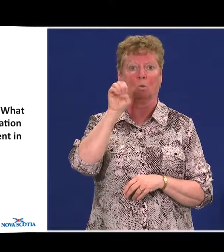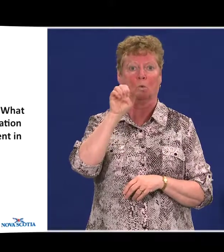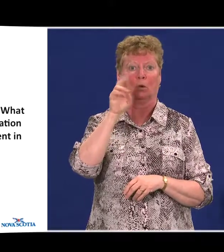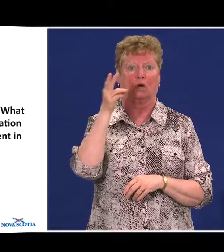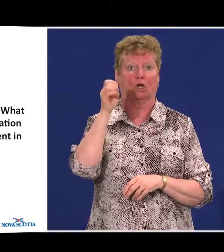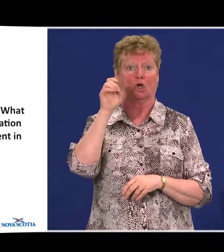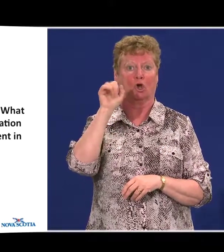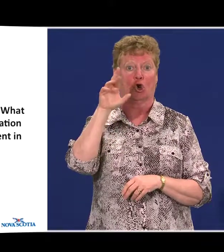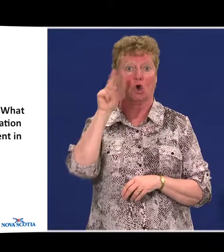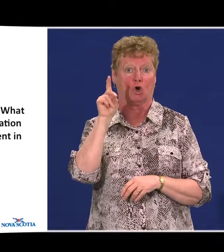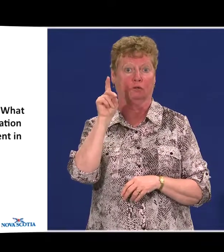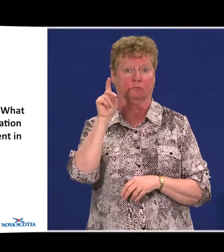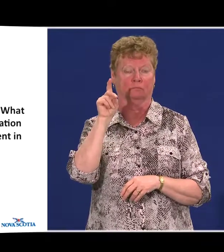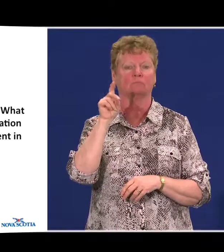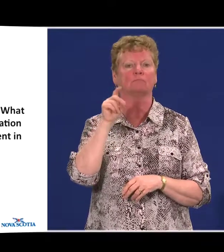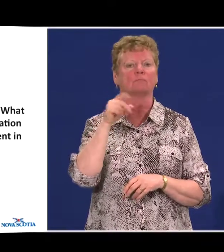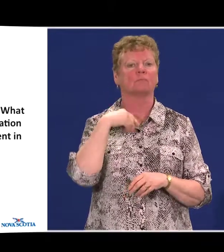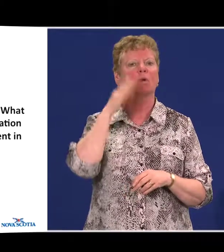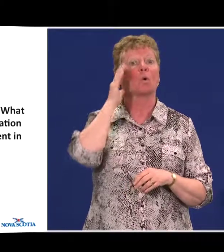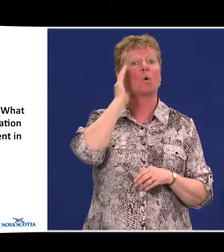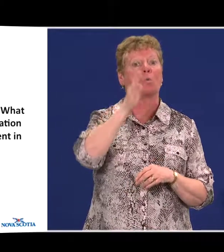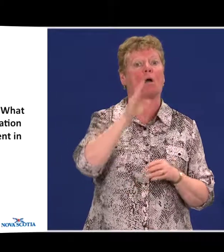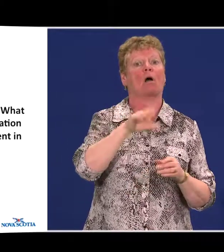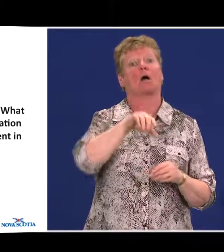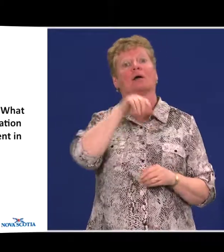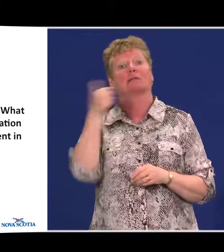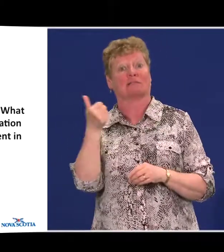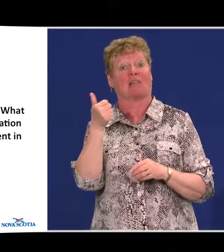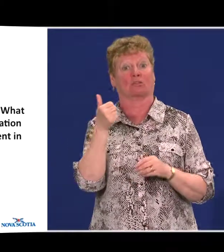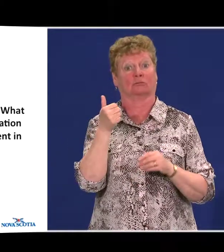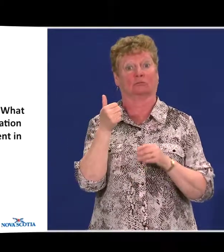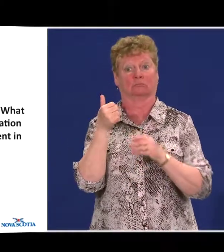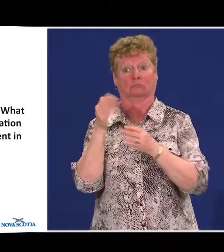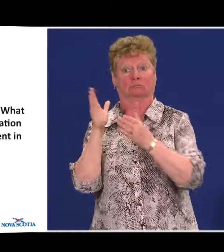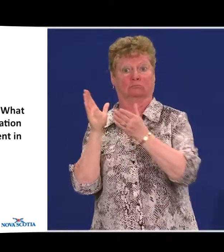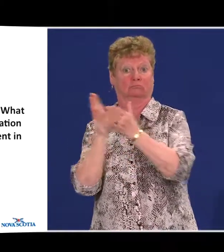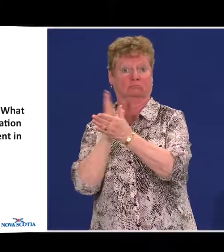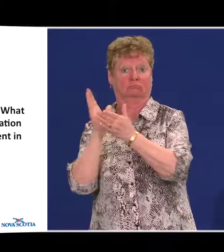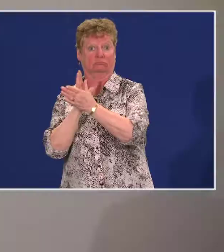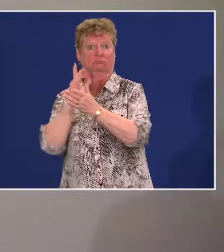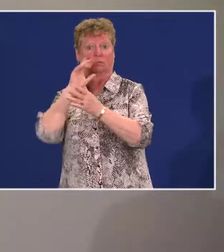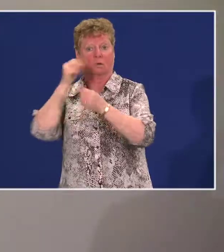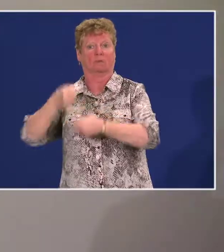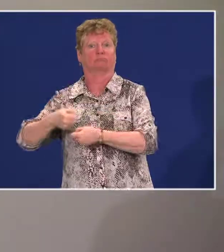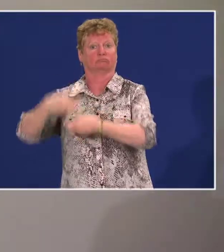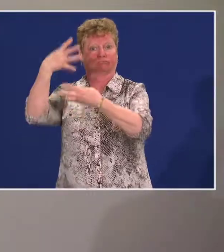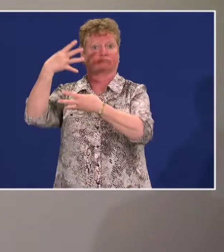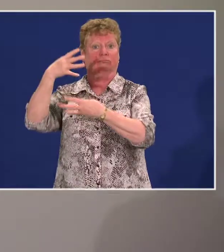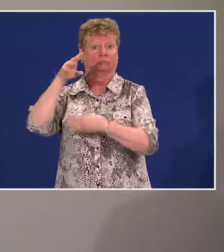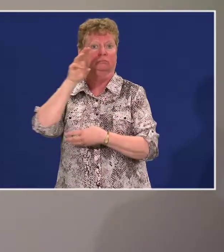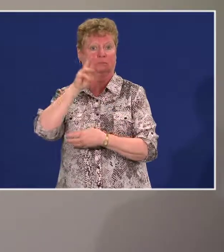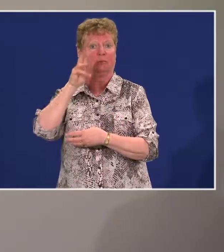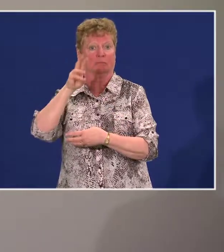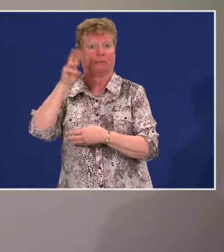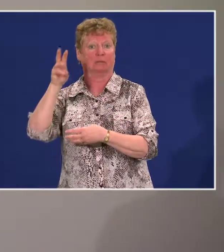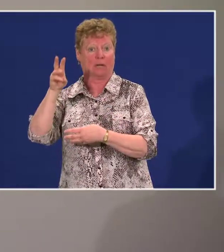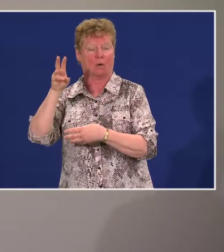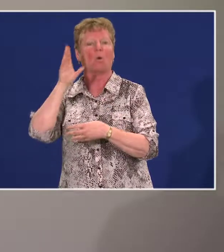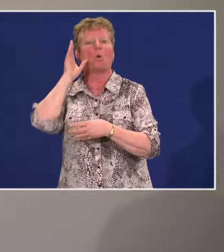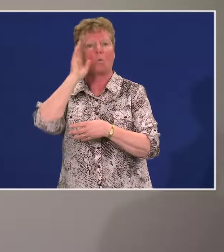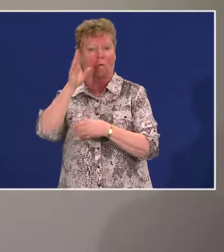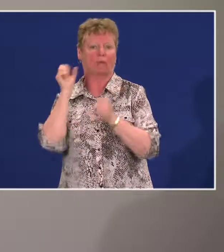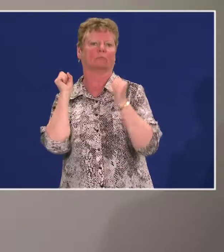There is going to be another document put up on the web very shortly that will be in